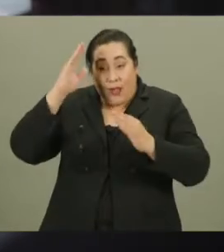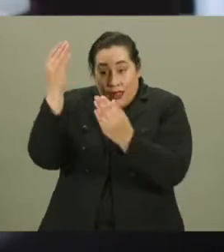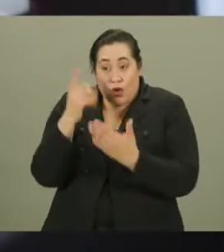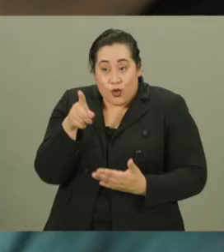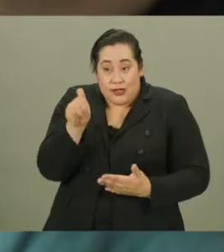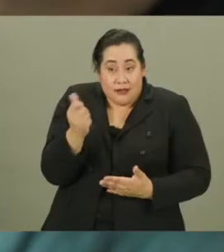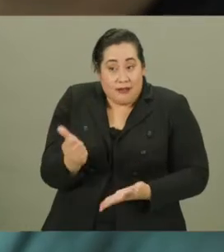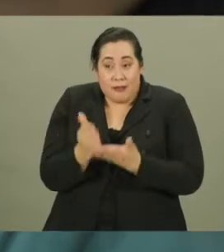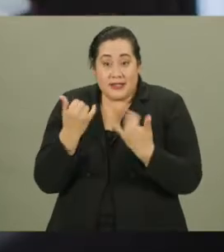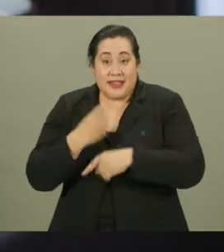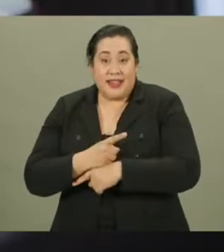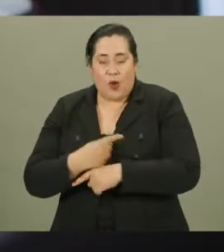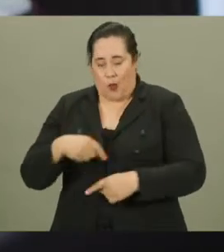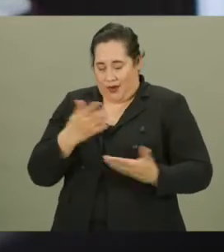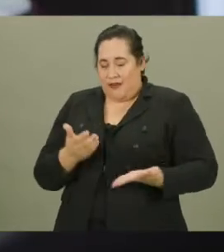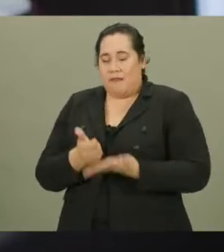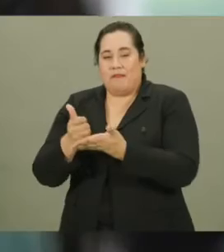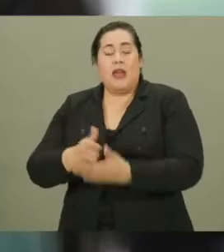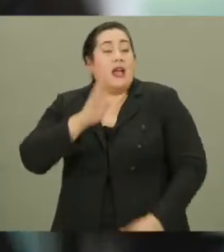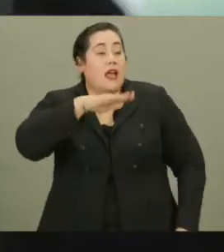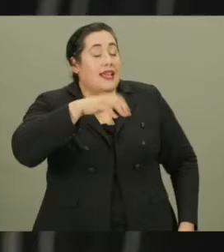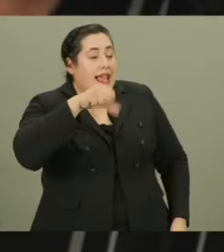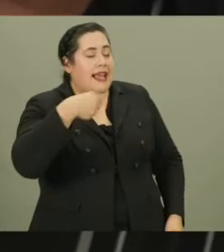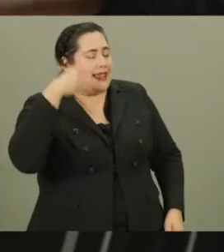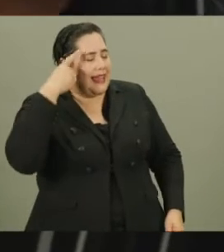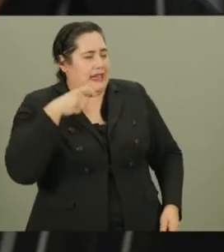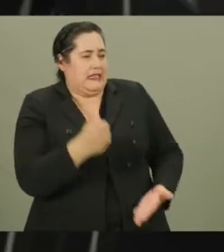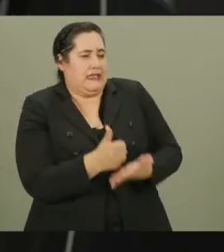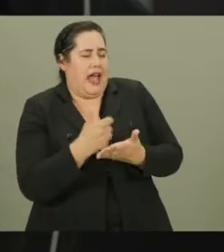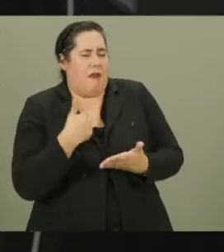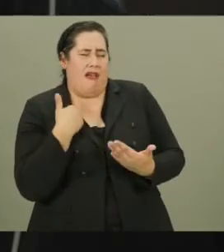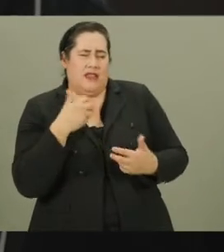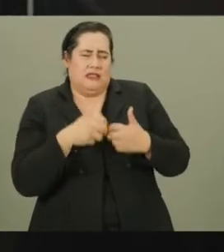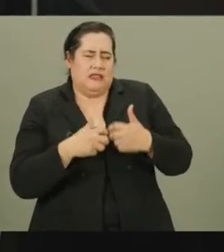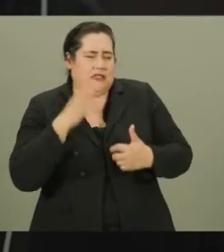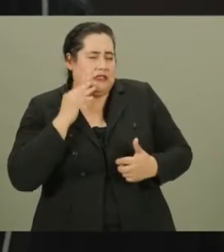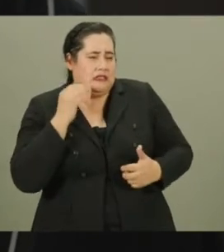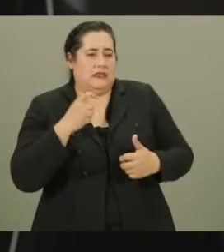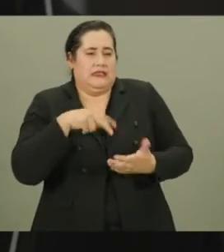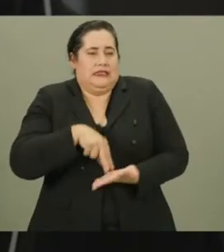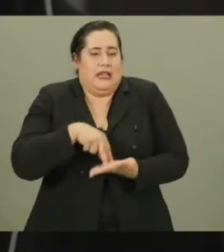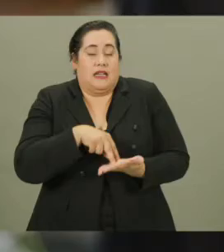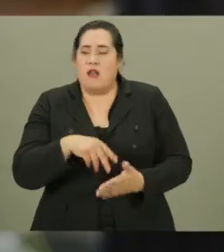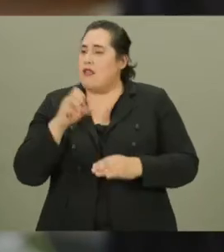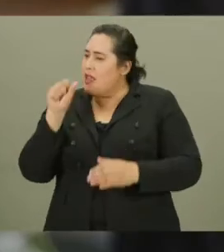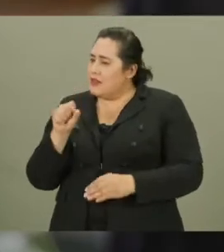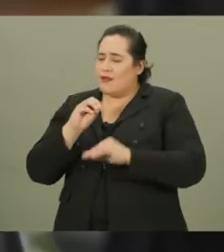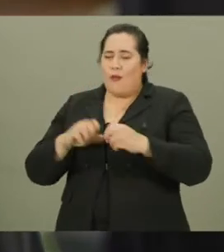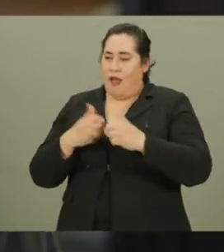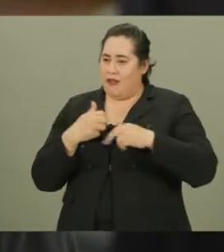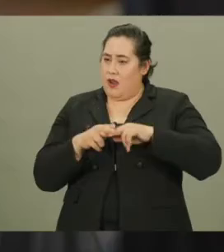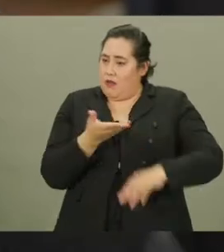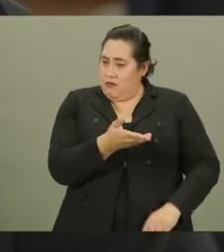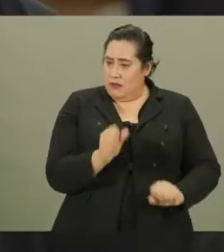Hello, let us know if you need any assistance today. We're here to help. Yes, I think I need some assistance. I'm having a hard time standing. Yes, no